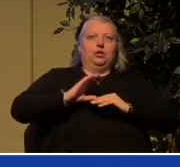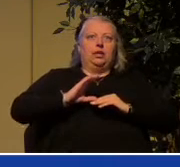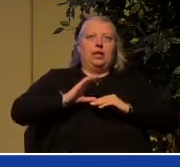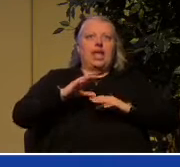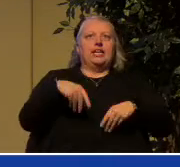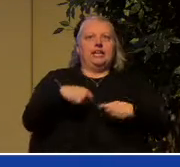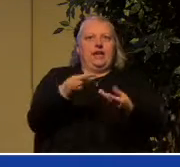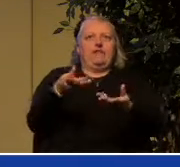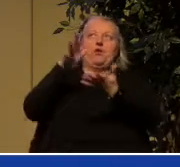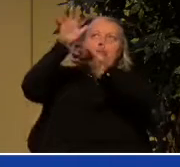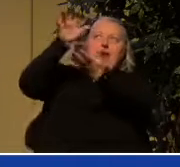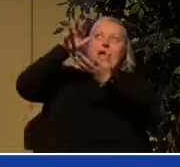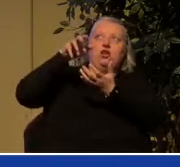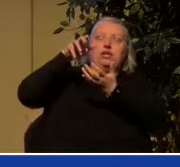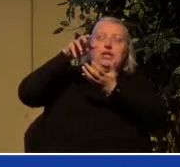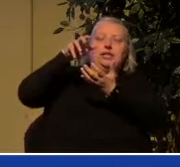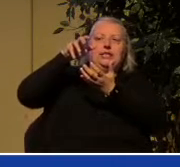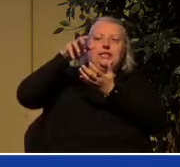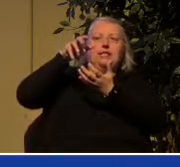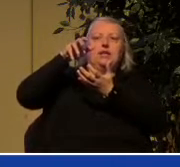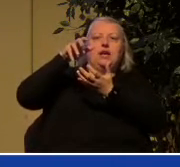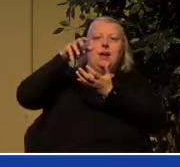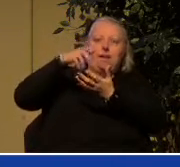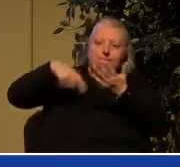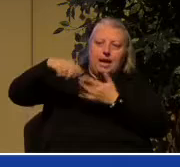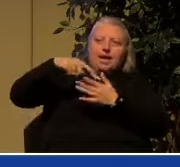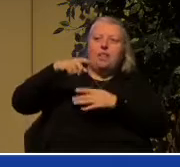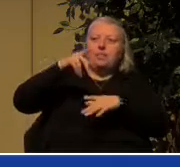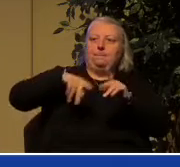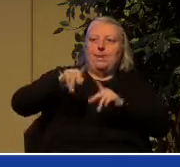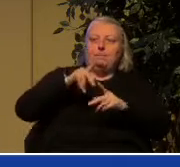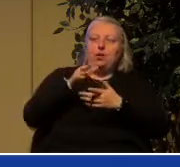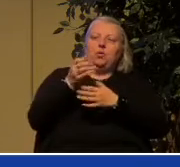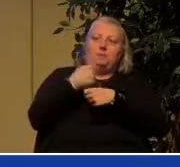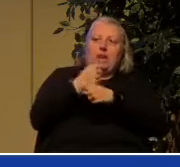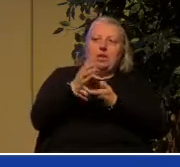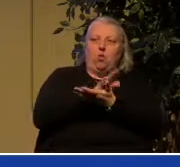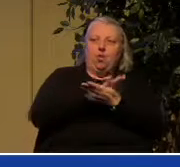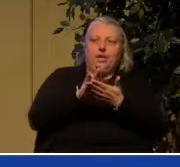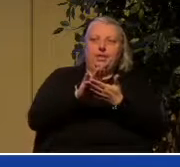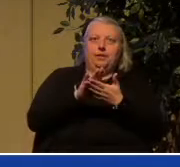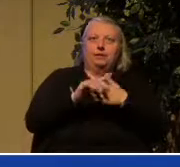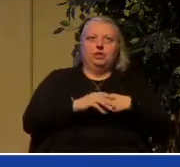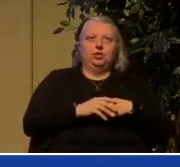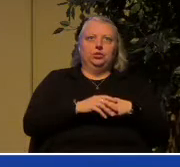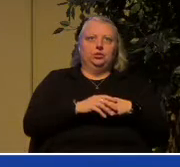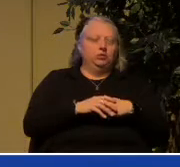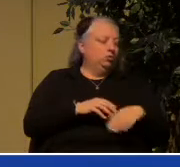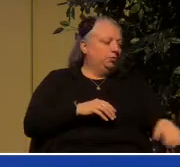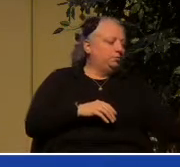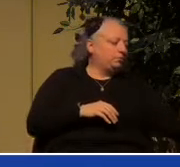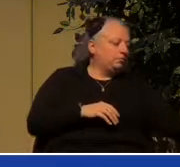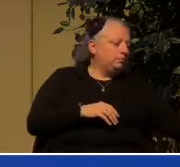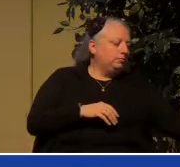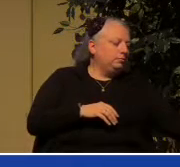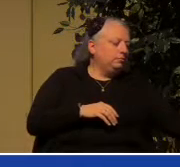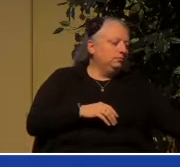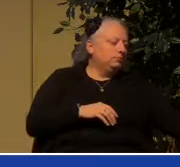those who are sanctified sanctification is a process